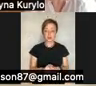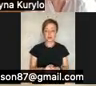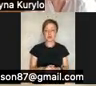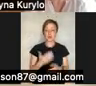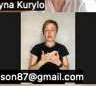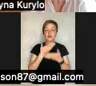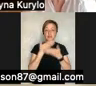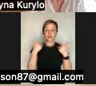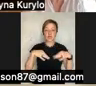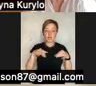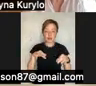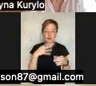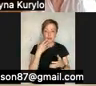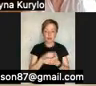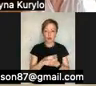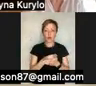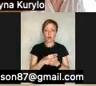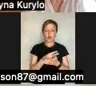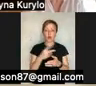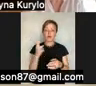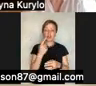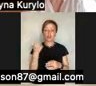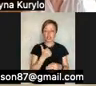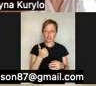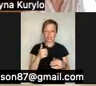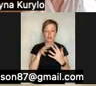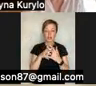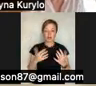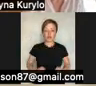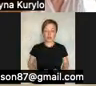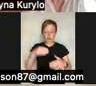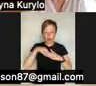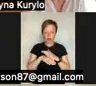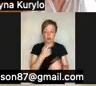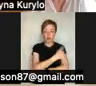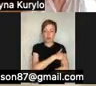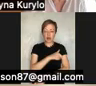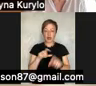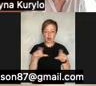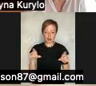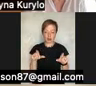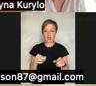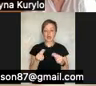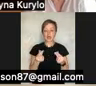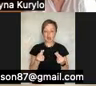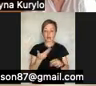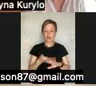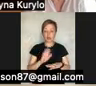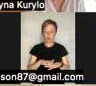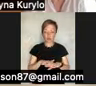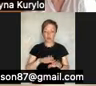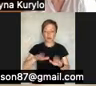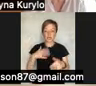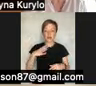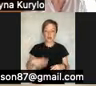during the emergency situations, for example, during the war. For example, when they don't have a